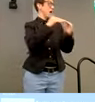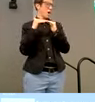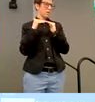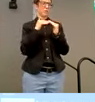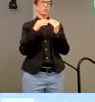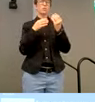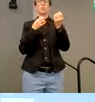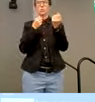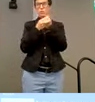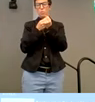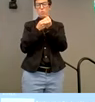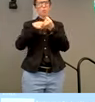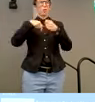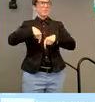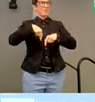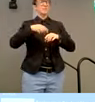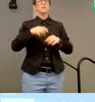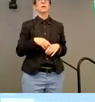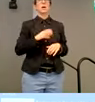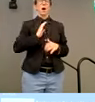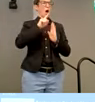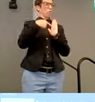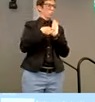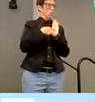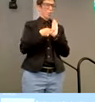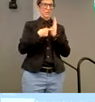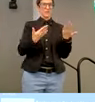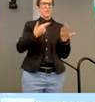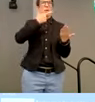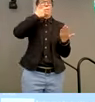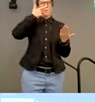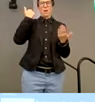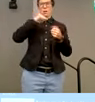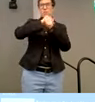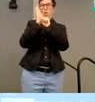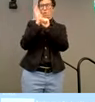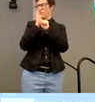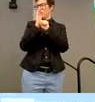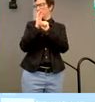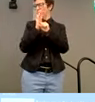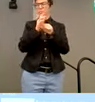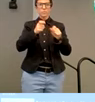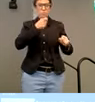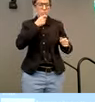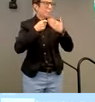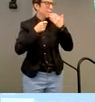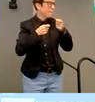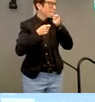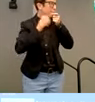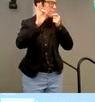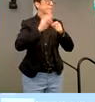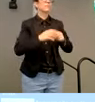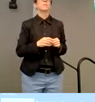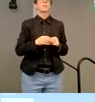support the ease market with training, our role was made because of this shift when move it a little bit closer. There we go. This shift